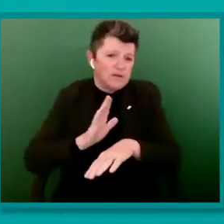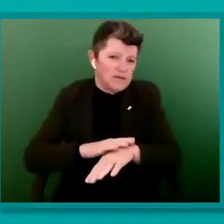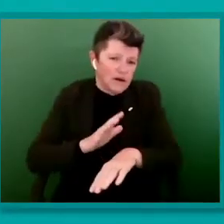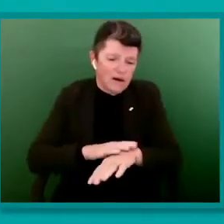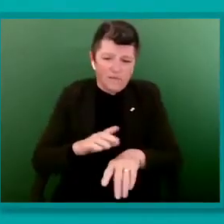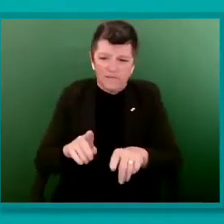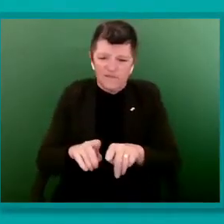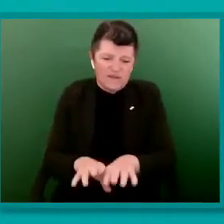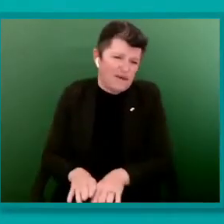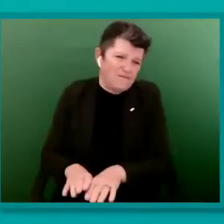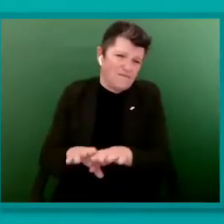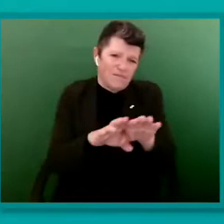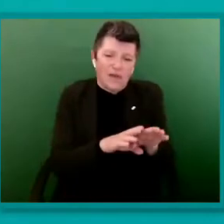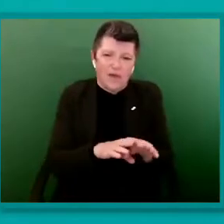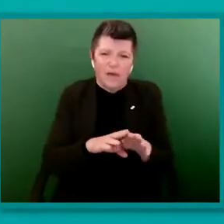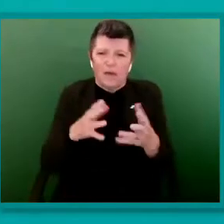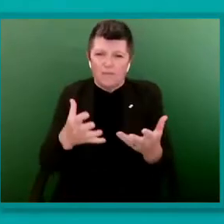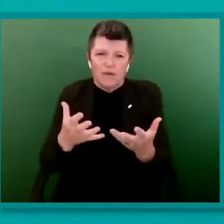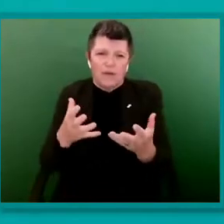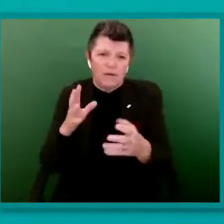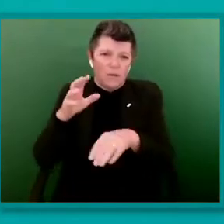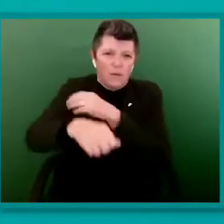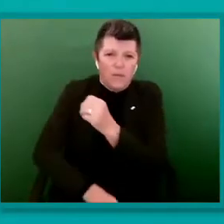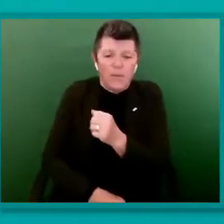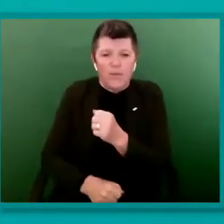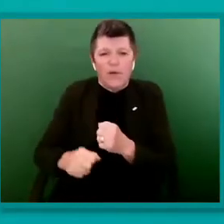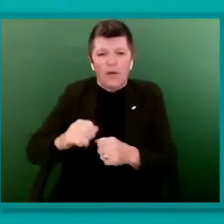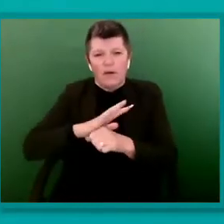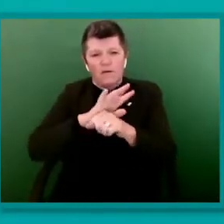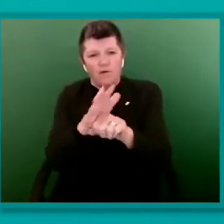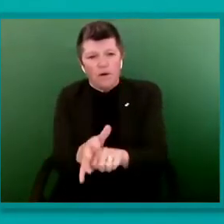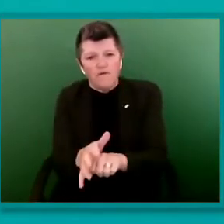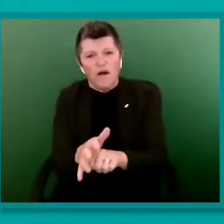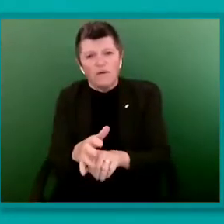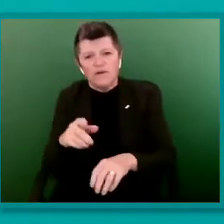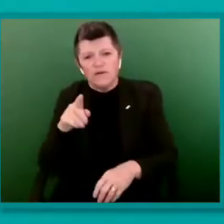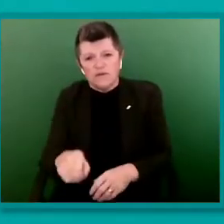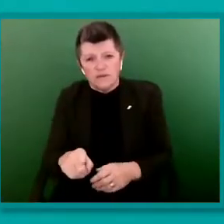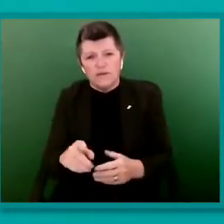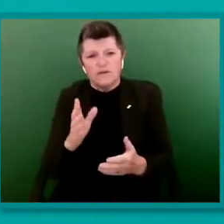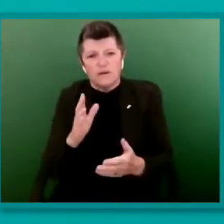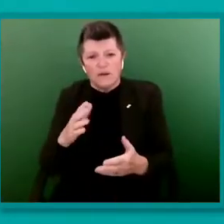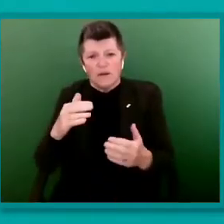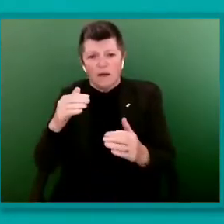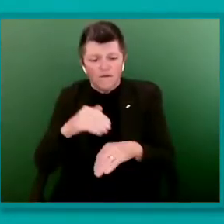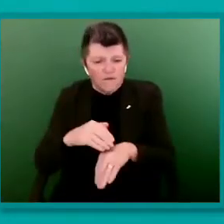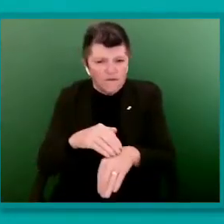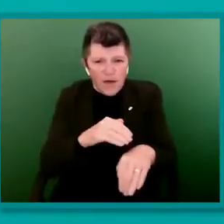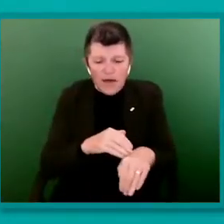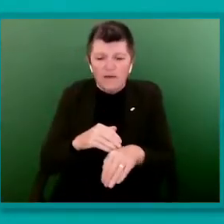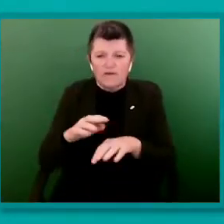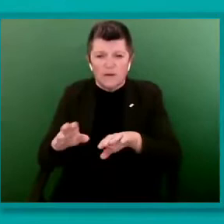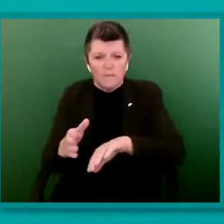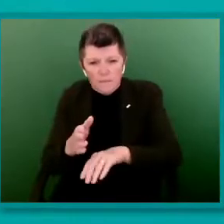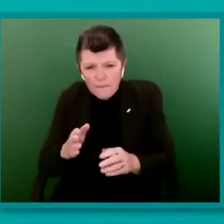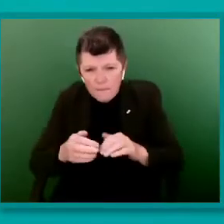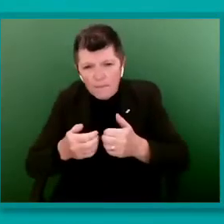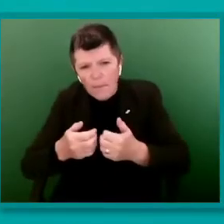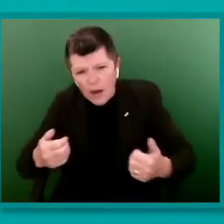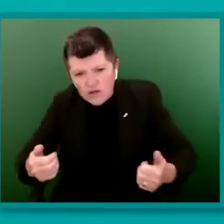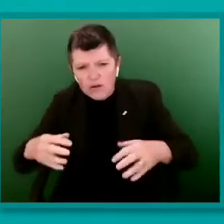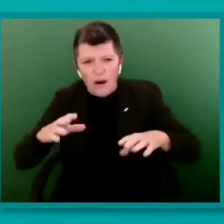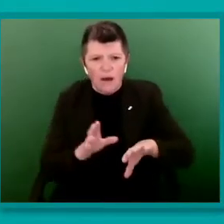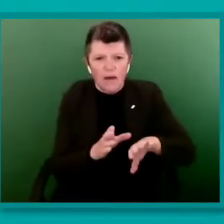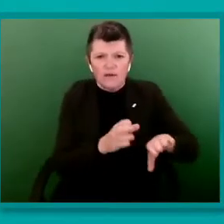coronavirus, and with the virus disproportionately affecting those from marginalised or disadvantaged groups who already